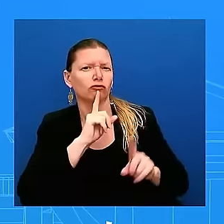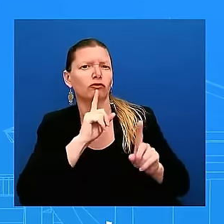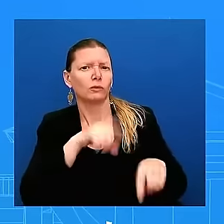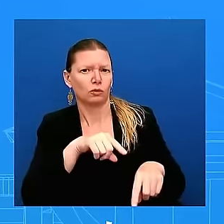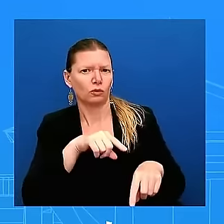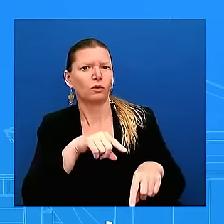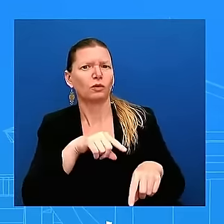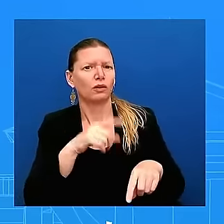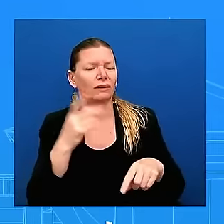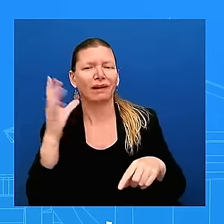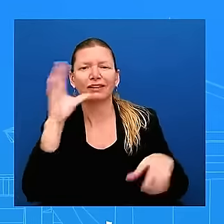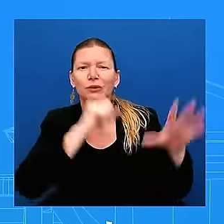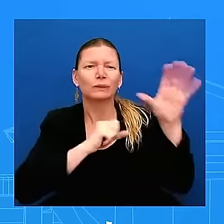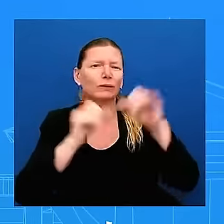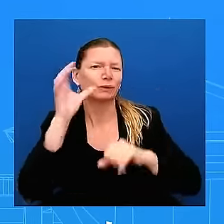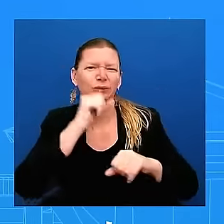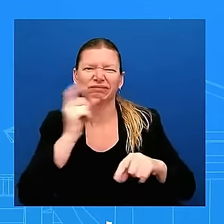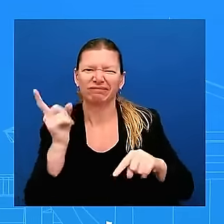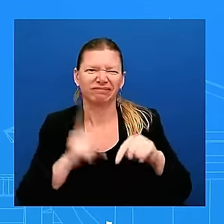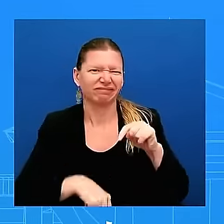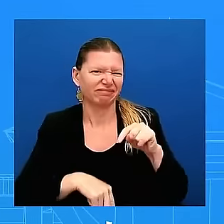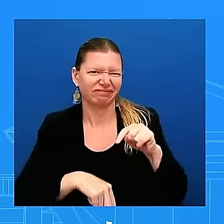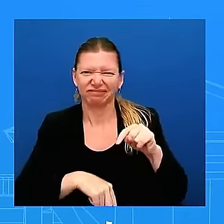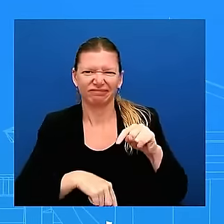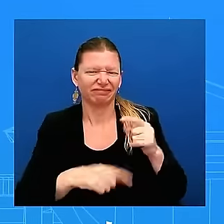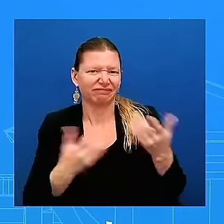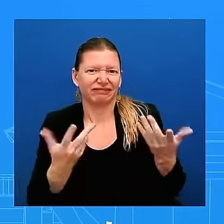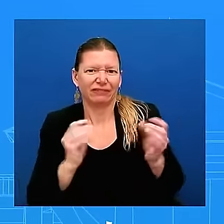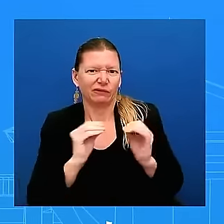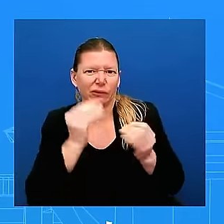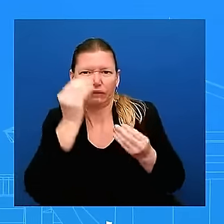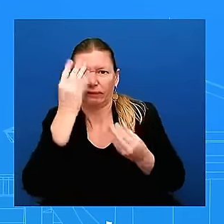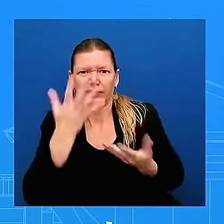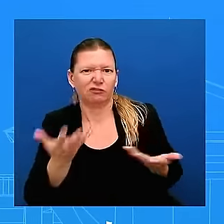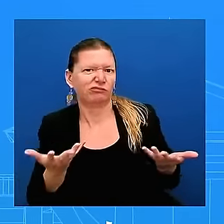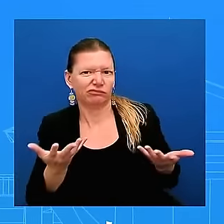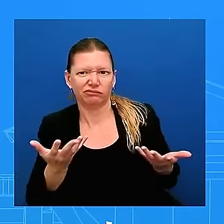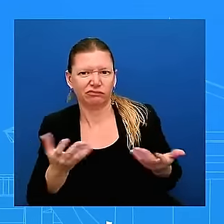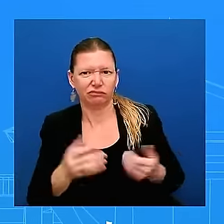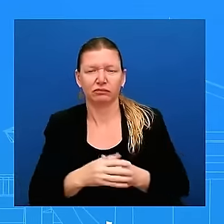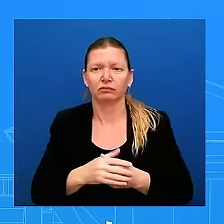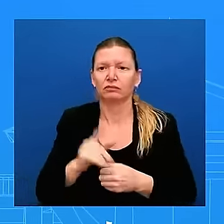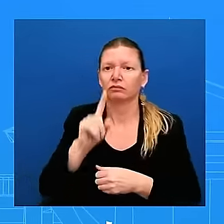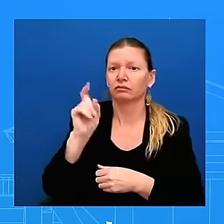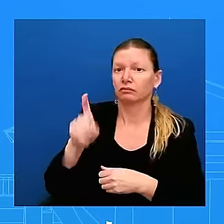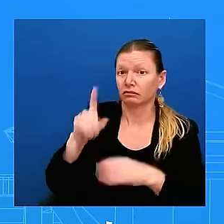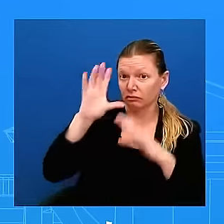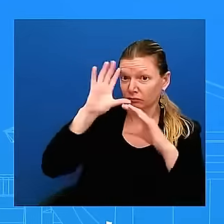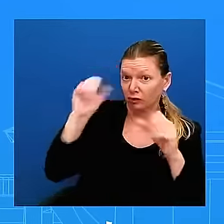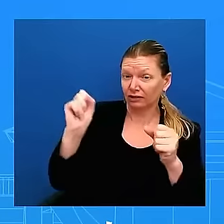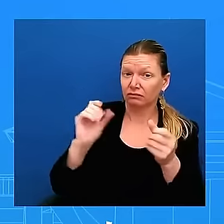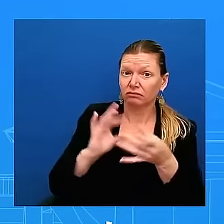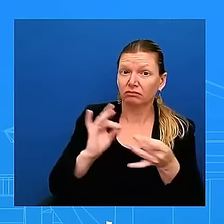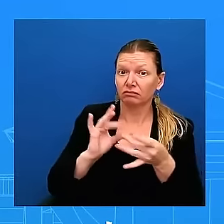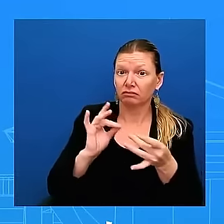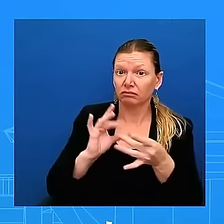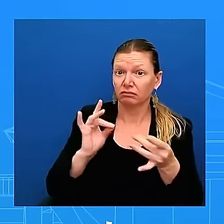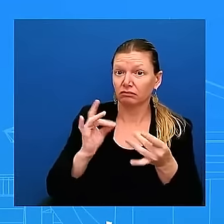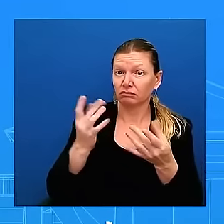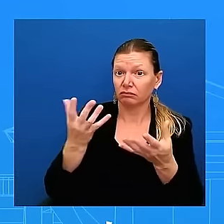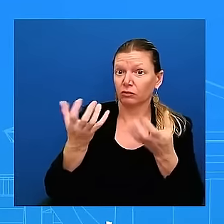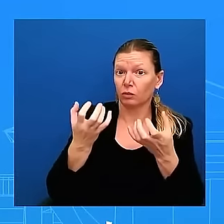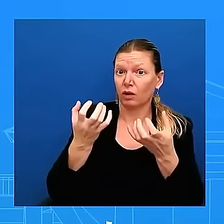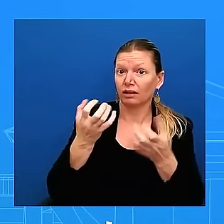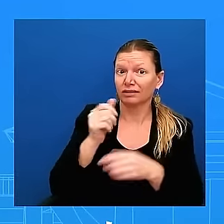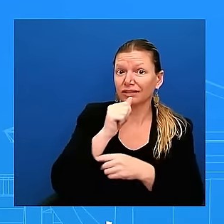the President said that he wanted to see the Secret Service get more resources uh what is the White House doing to make sure the Secret Service gets more resources what will those resources